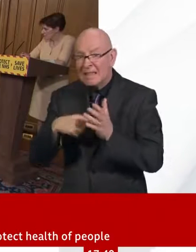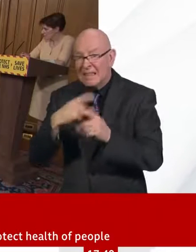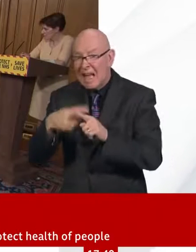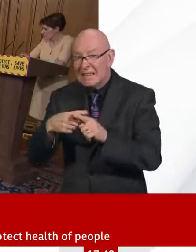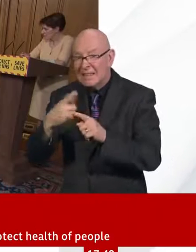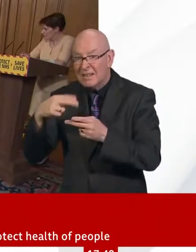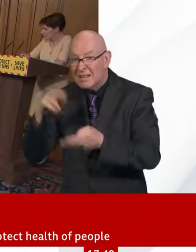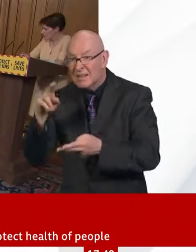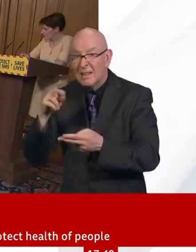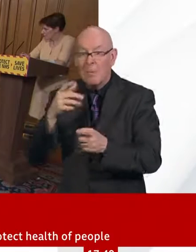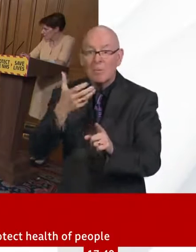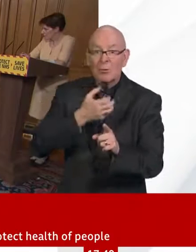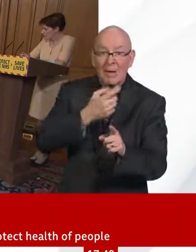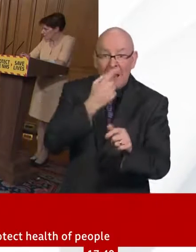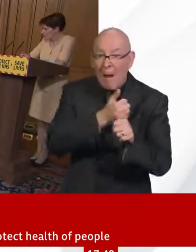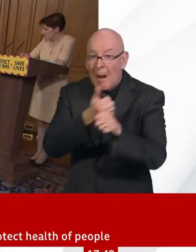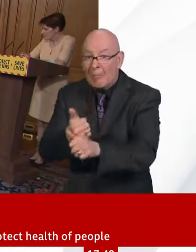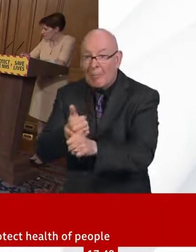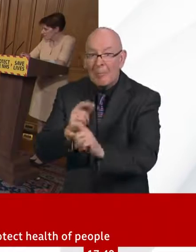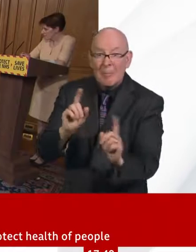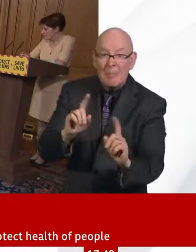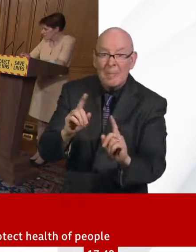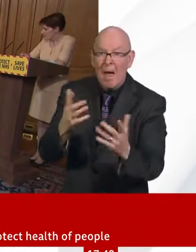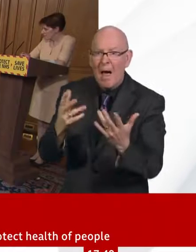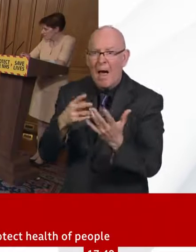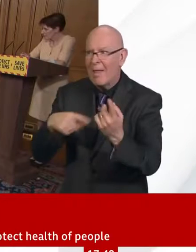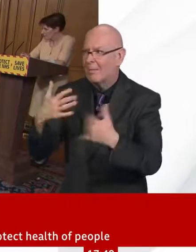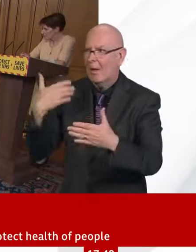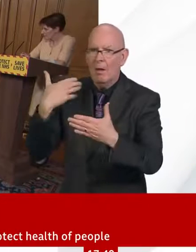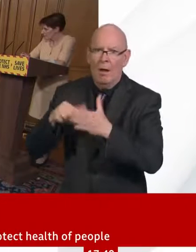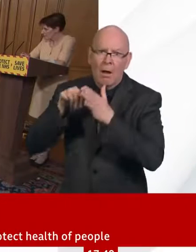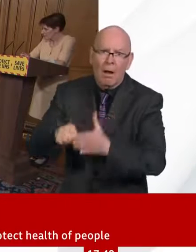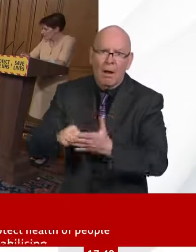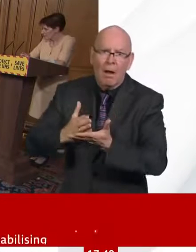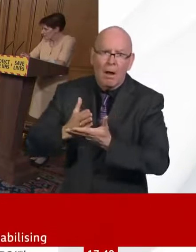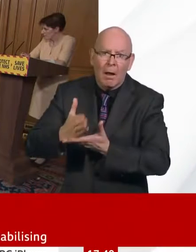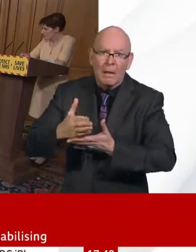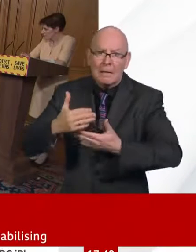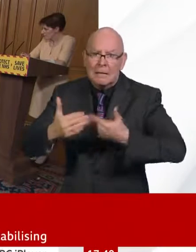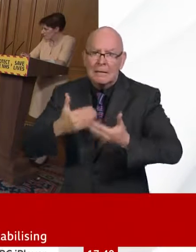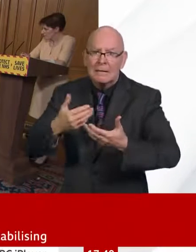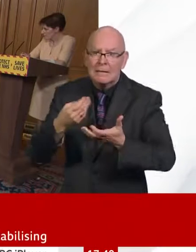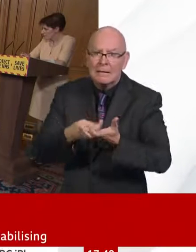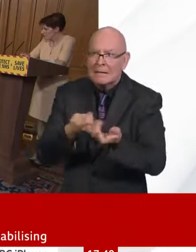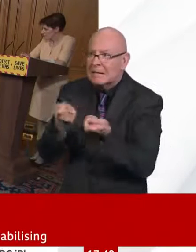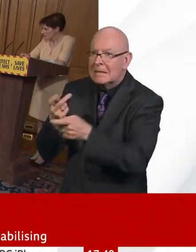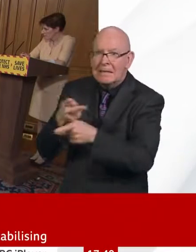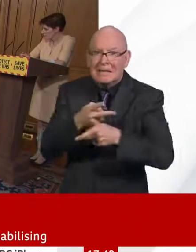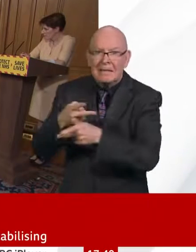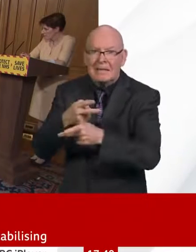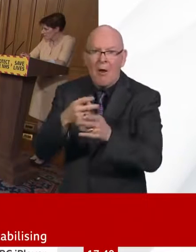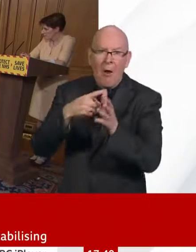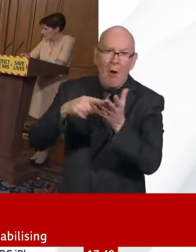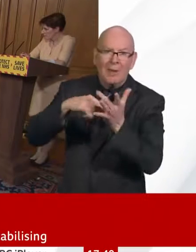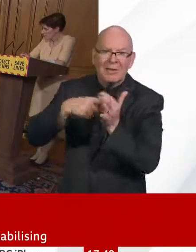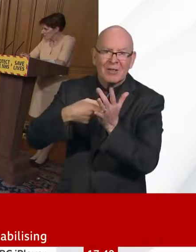of course, we've got the benefit of hindsight for at least some of this. So can maybe each one of you maybe name the one thing that you wish we'd done